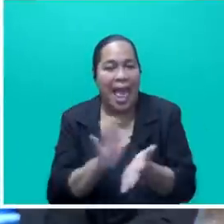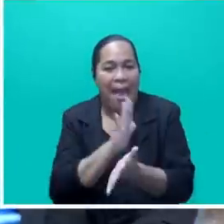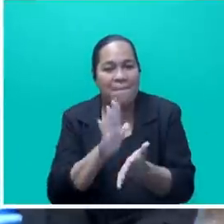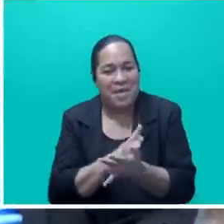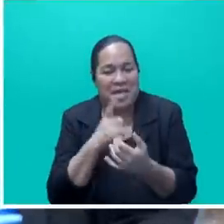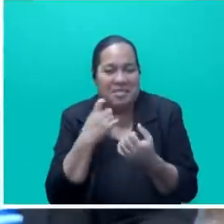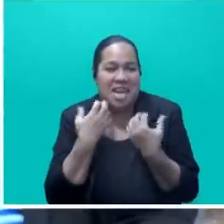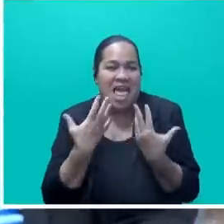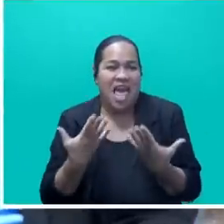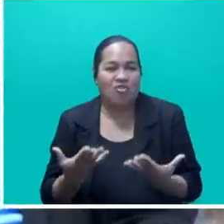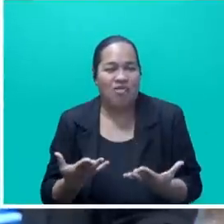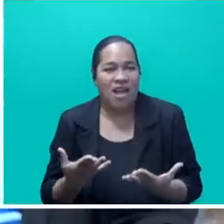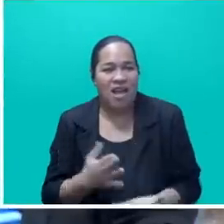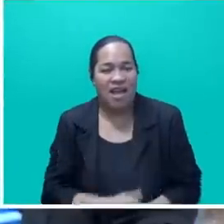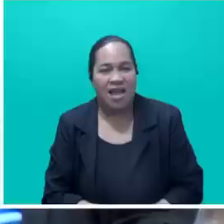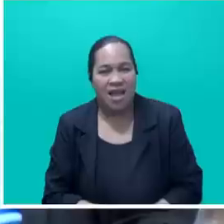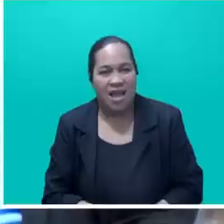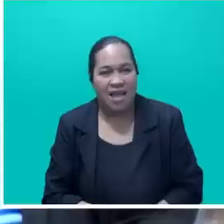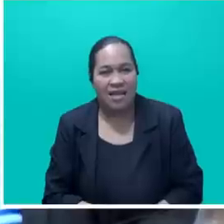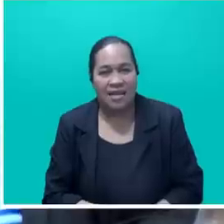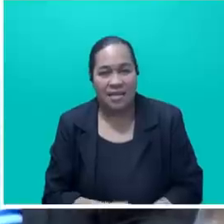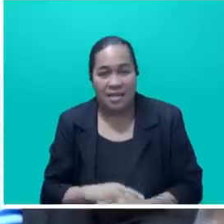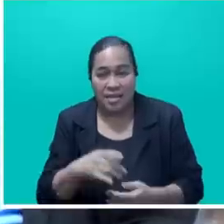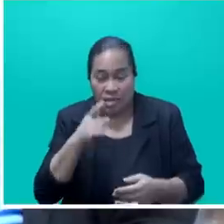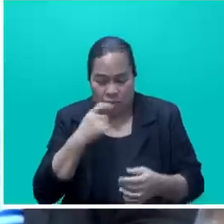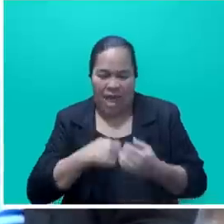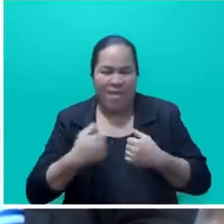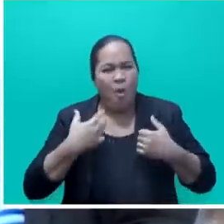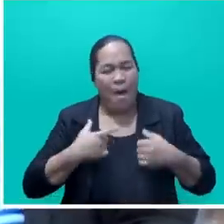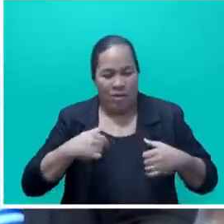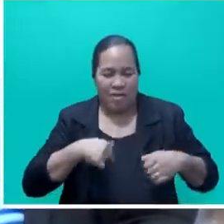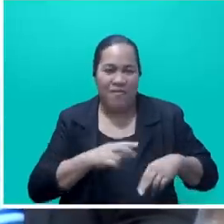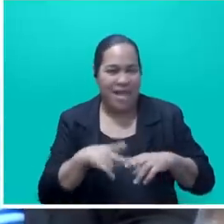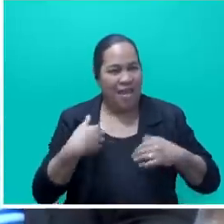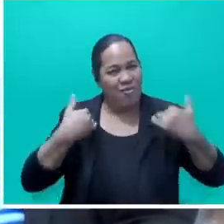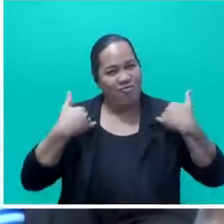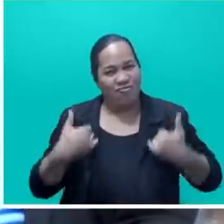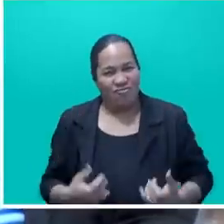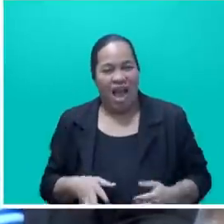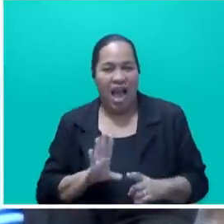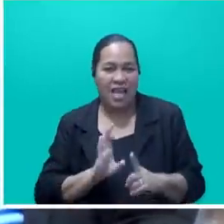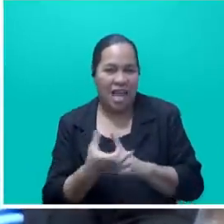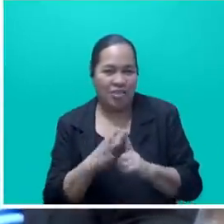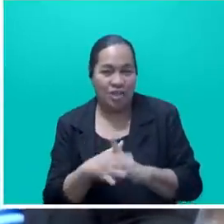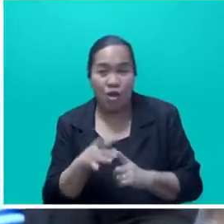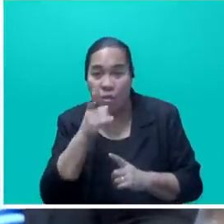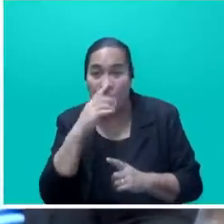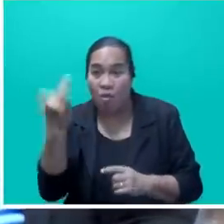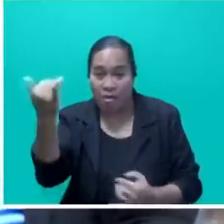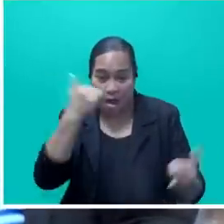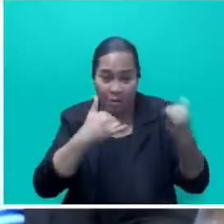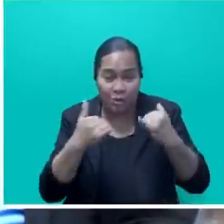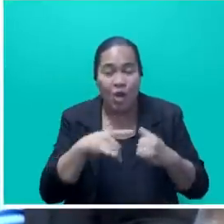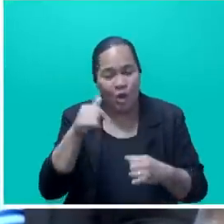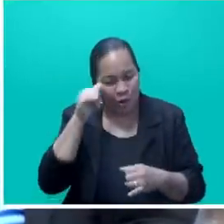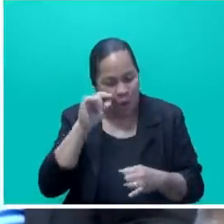This pays homage to our people, our natural, our rich culture, giving visitors a feel of what it truly means to be happy